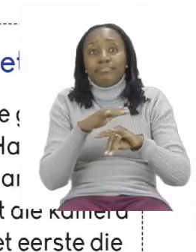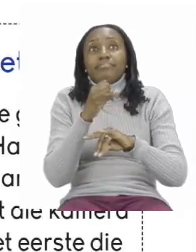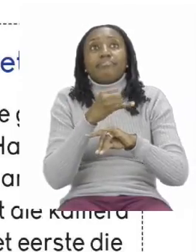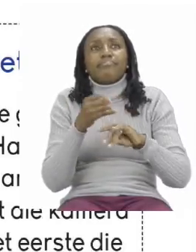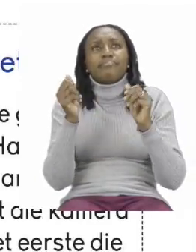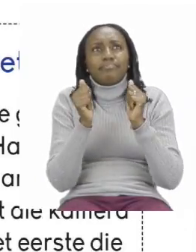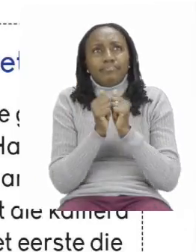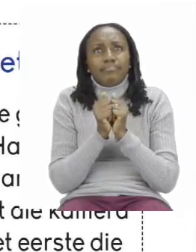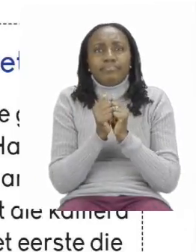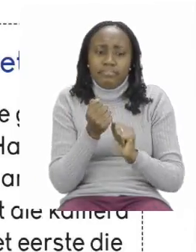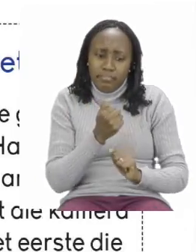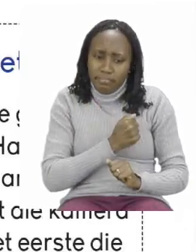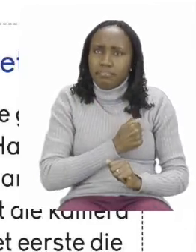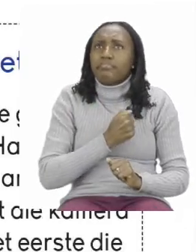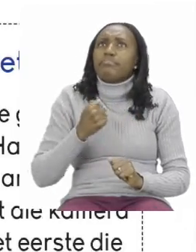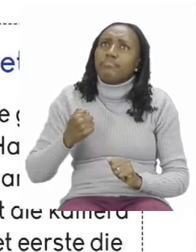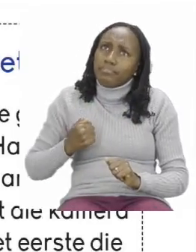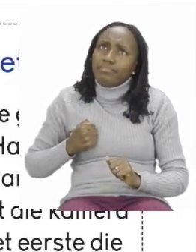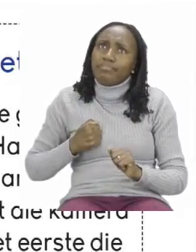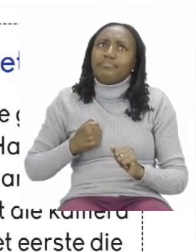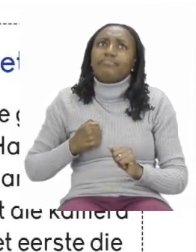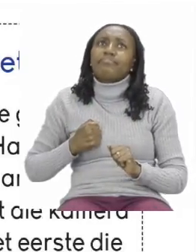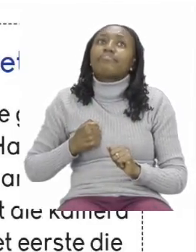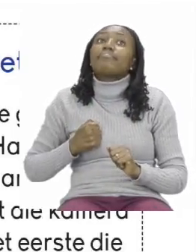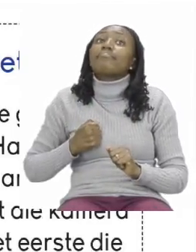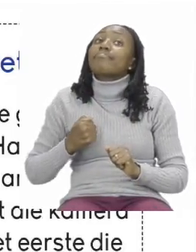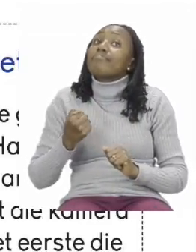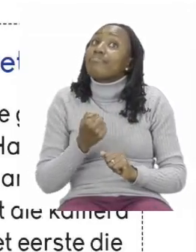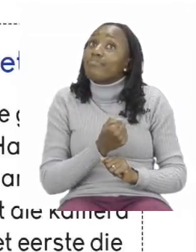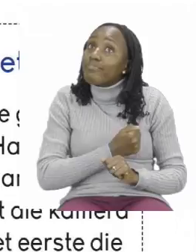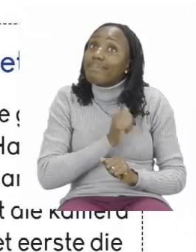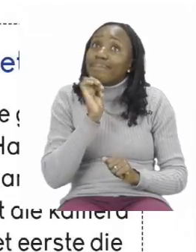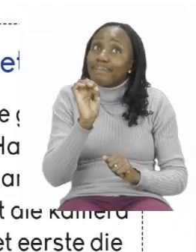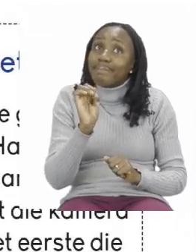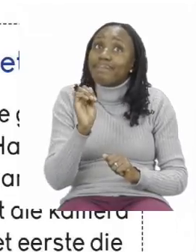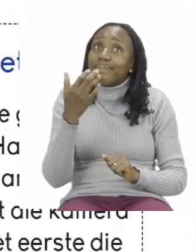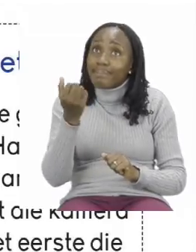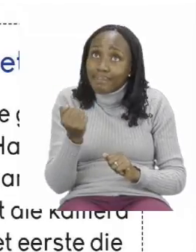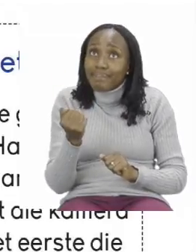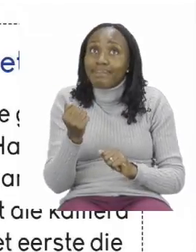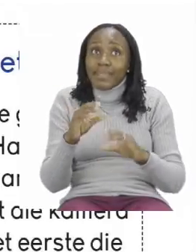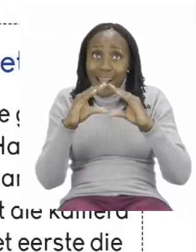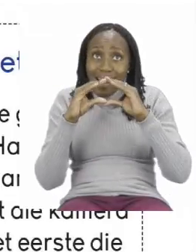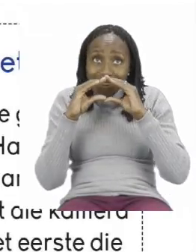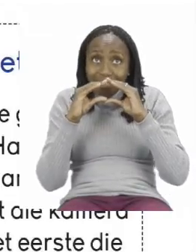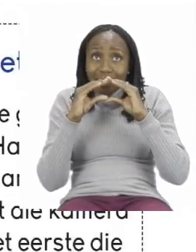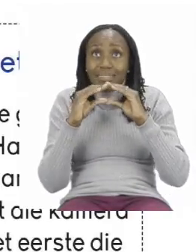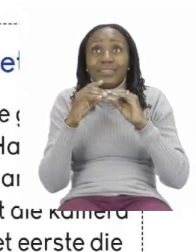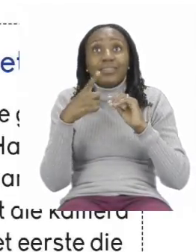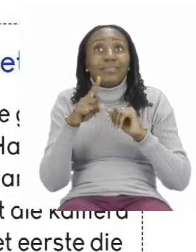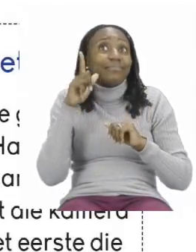mom and dad. Her mom brought some sandwiches for